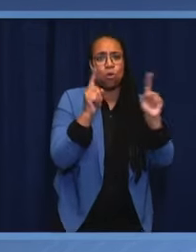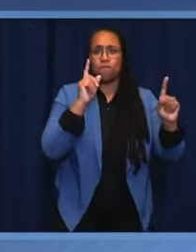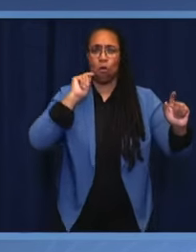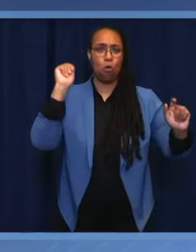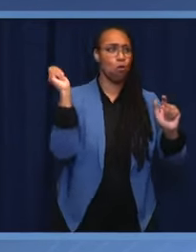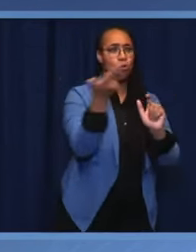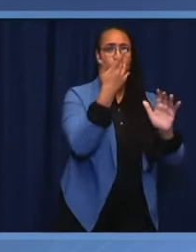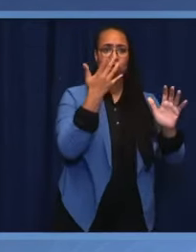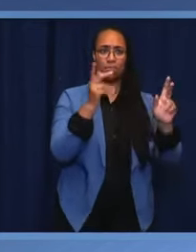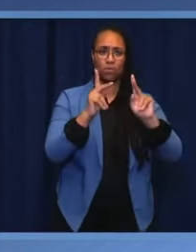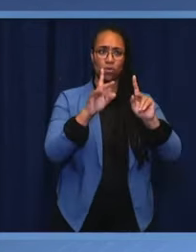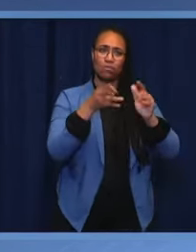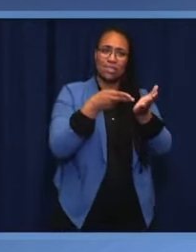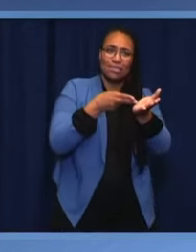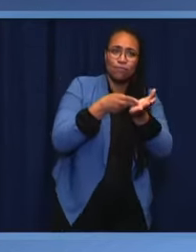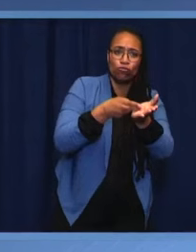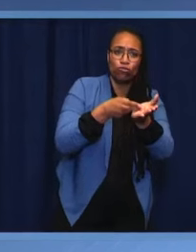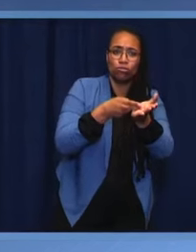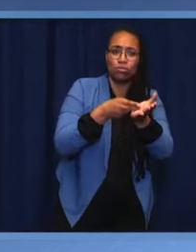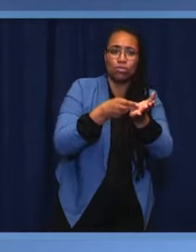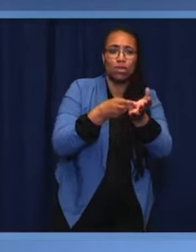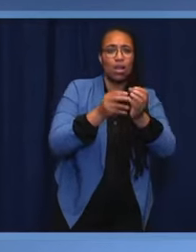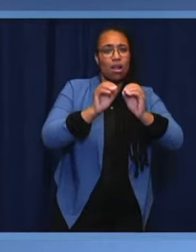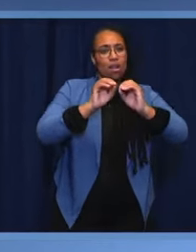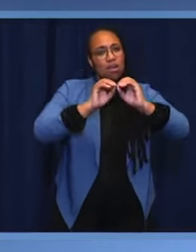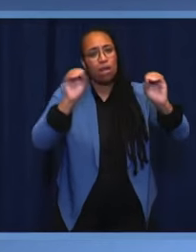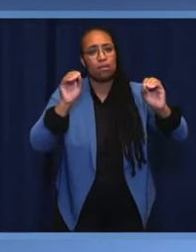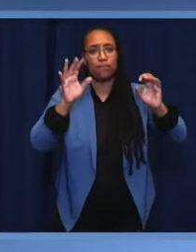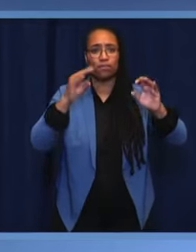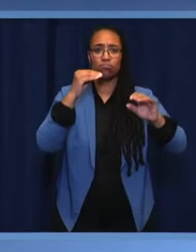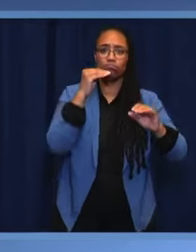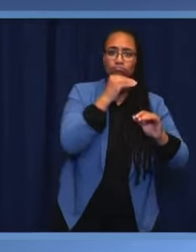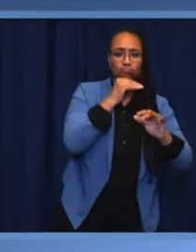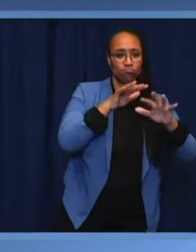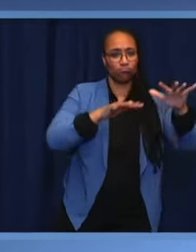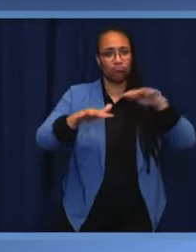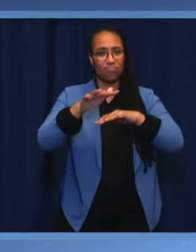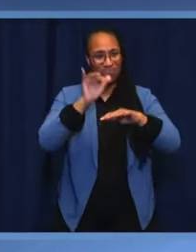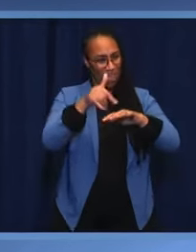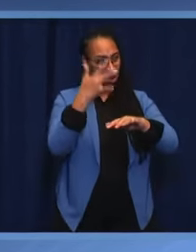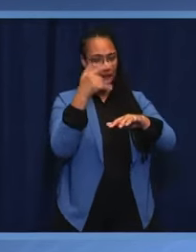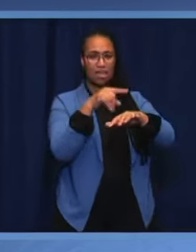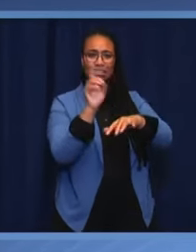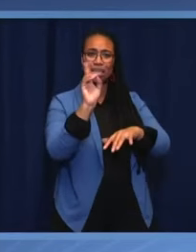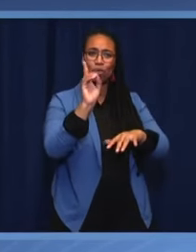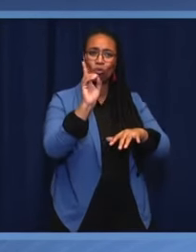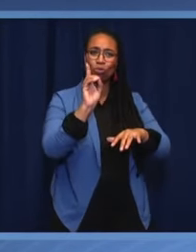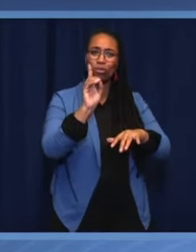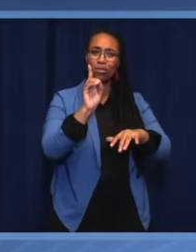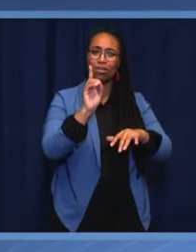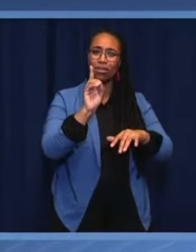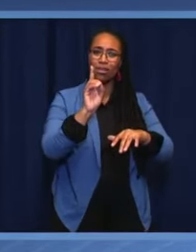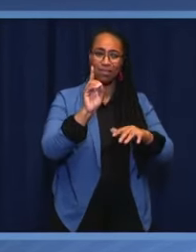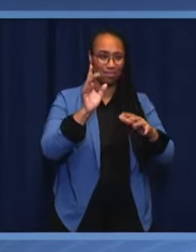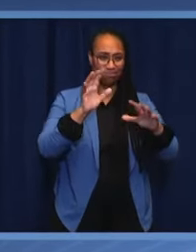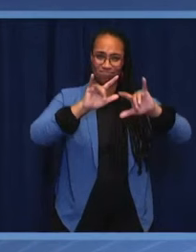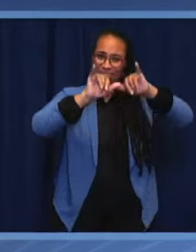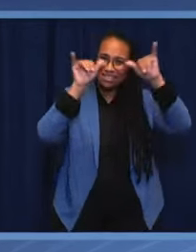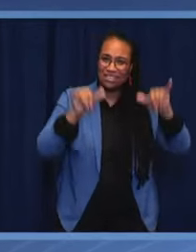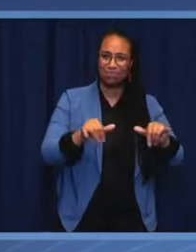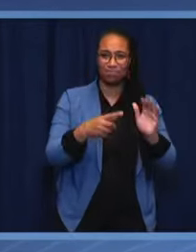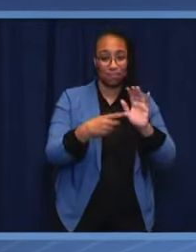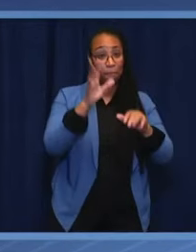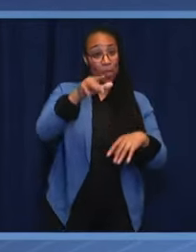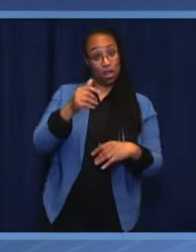against it. Denmark is proud to contribute to this agenda. Two years ago, we launched our own platform,